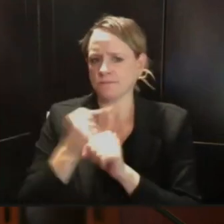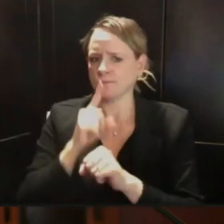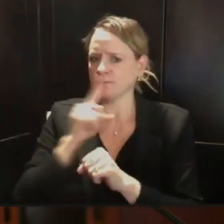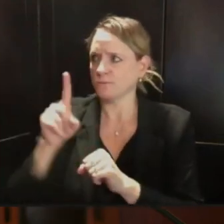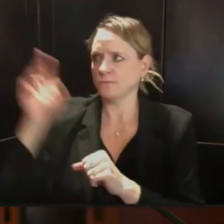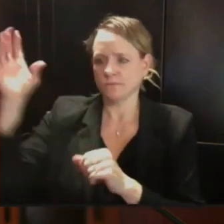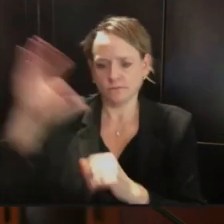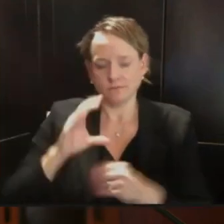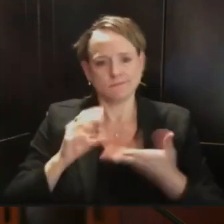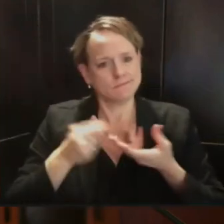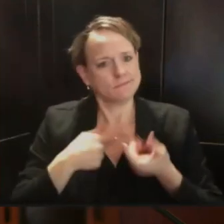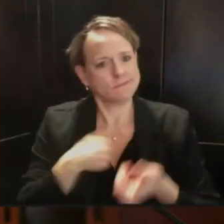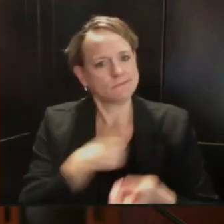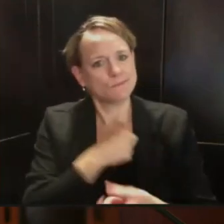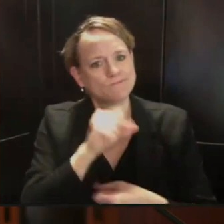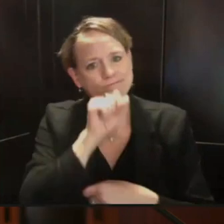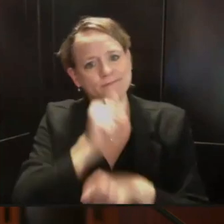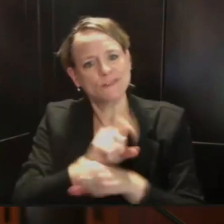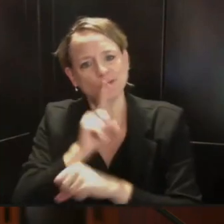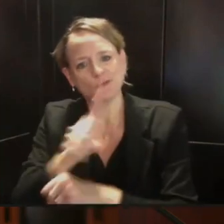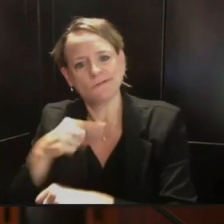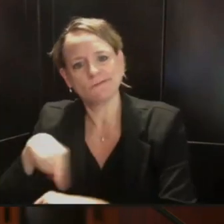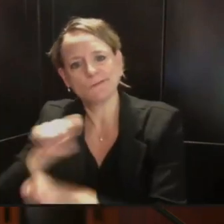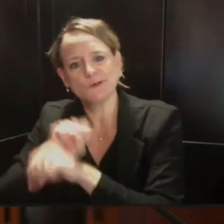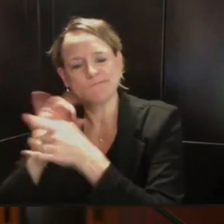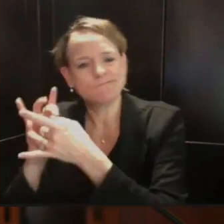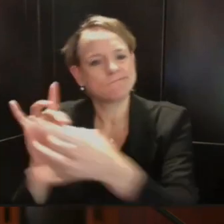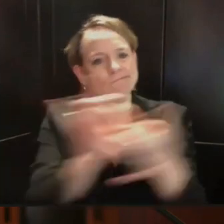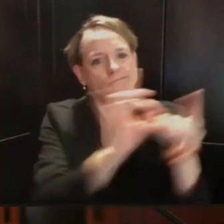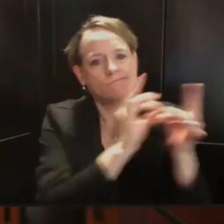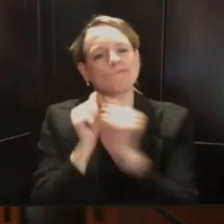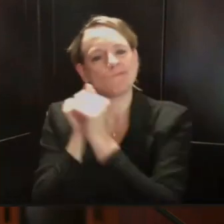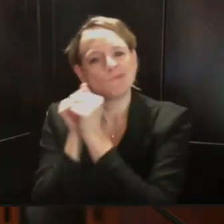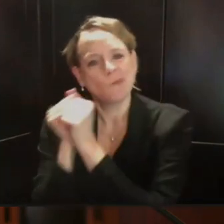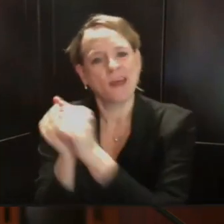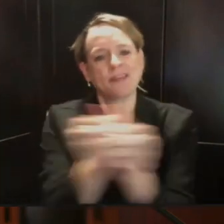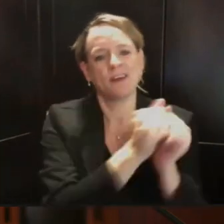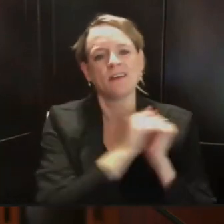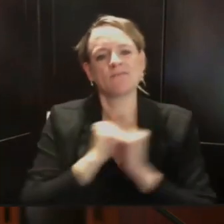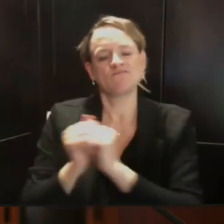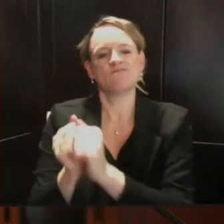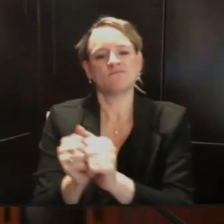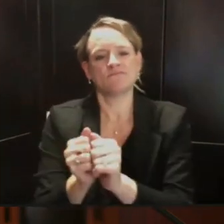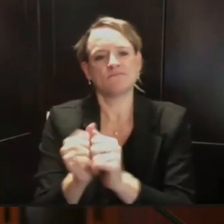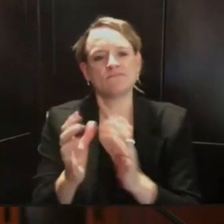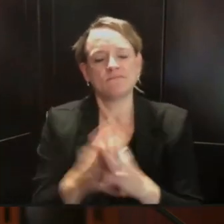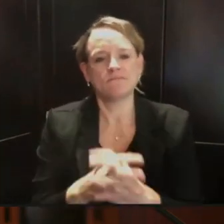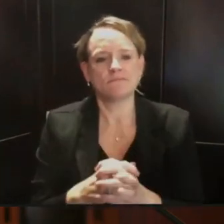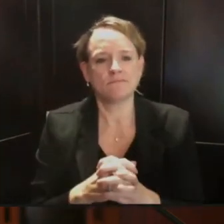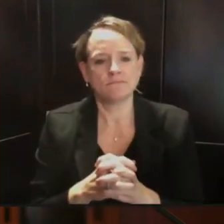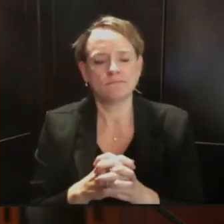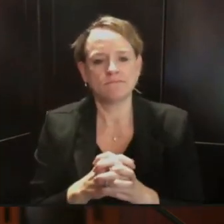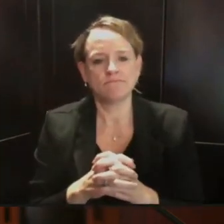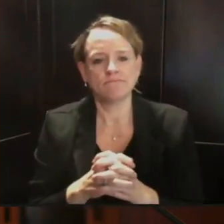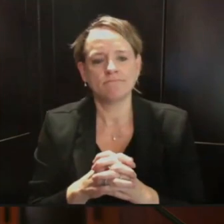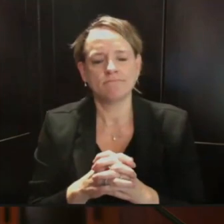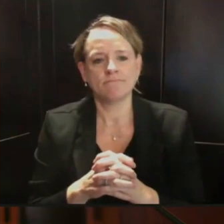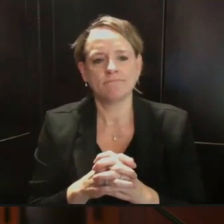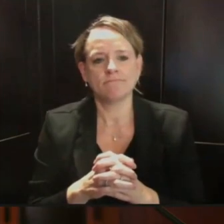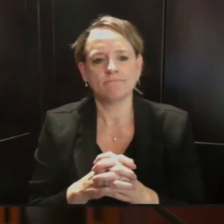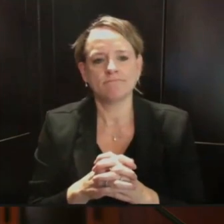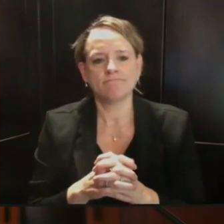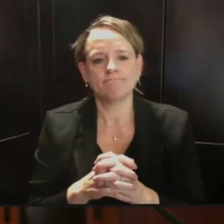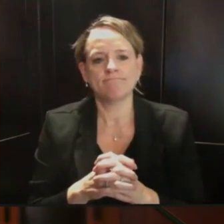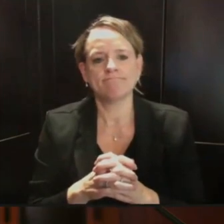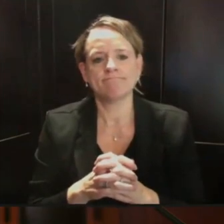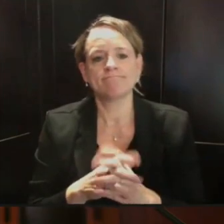surge planning does not provide the kind of capacity that a hospital might need, that we have the backstop of the alternate